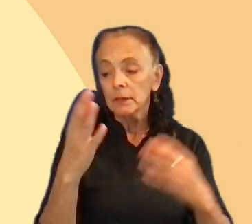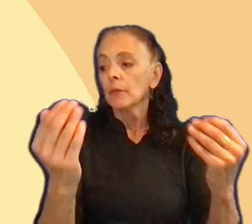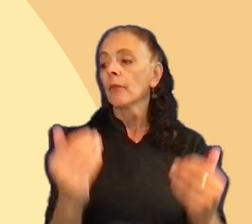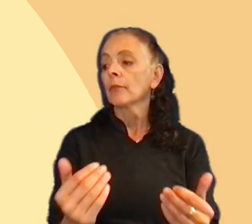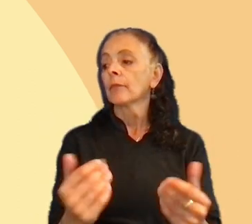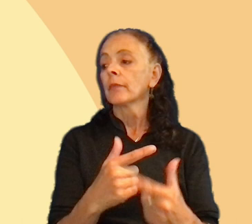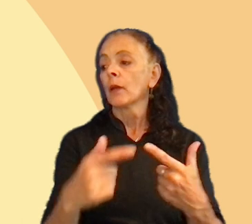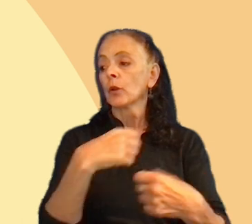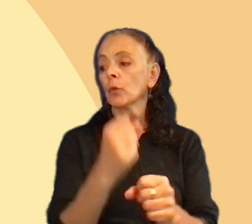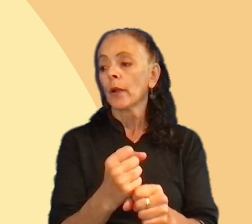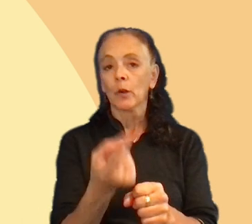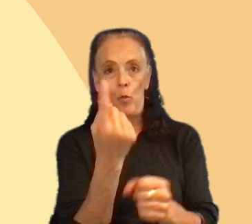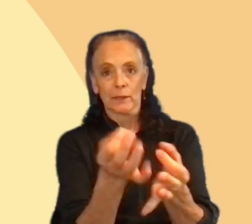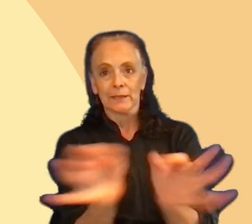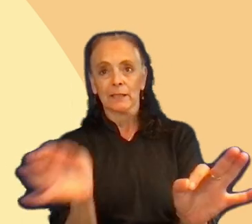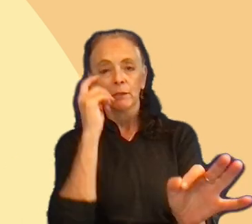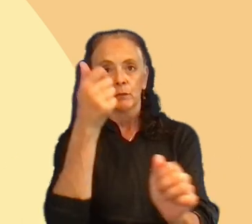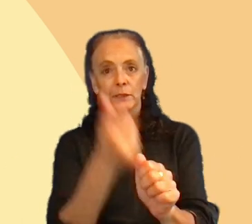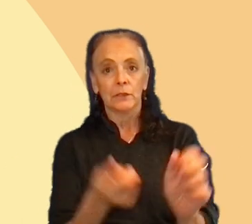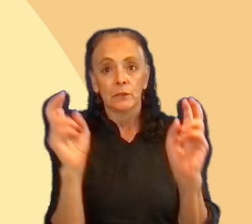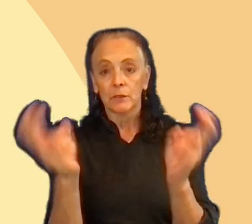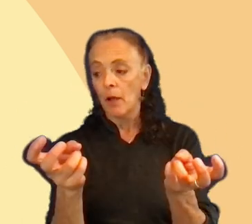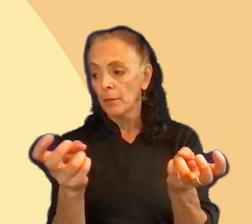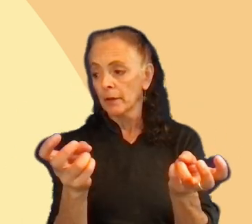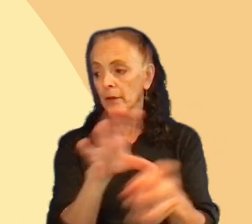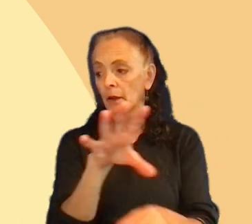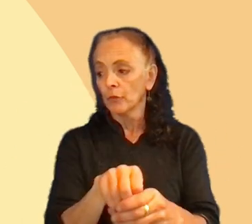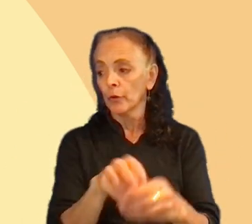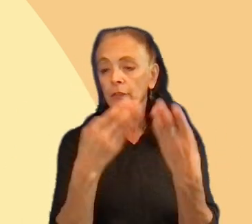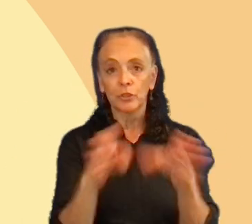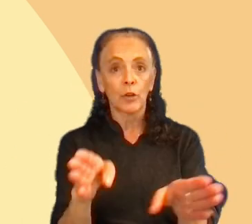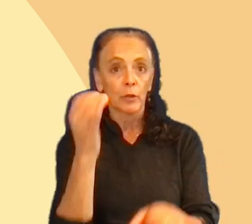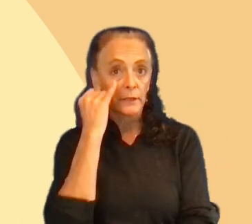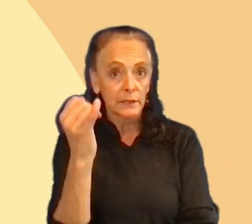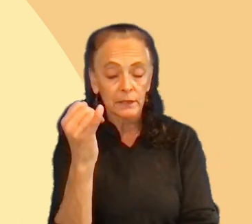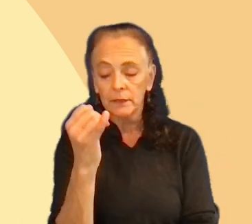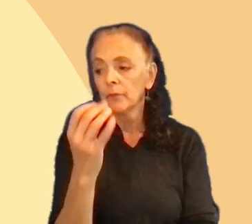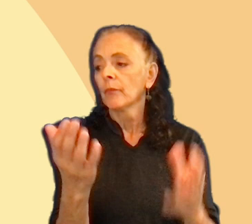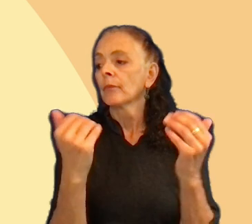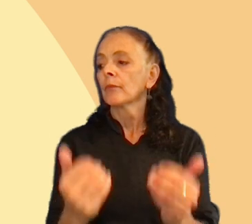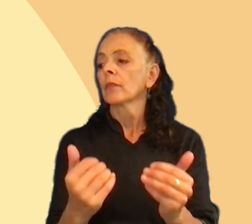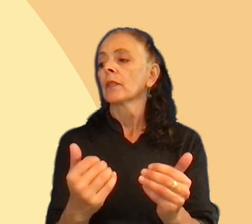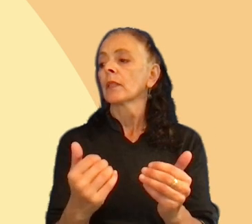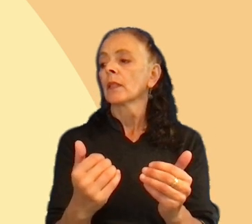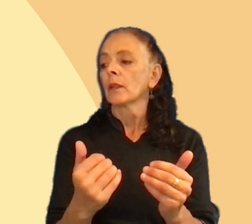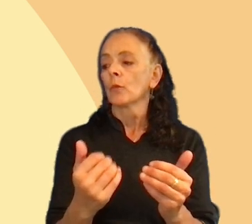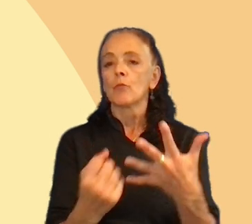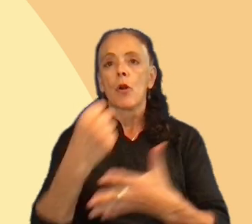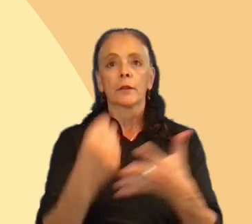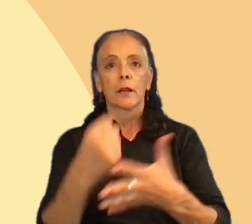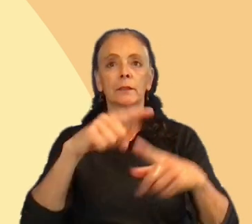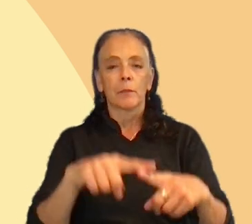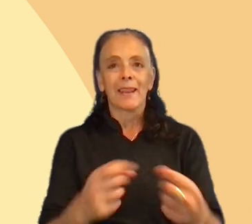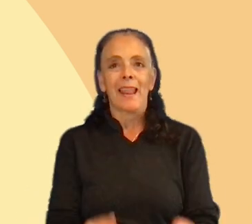created a single sentence for each topic covering the general idea. We prioritized according to the number of